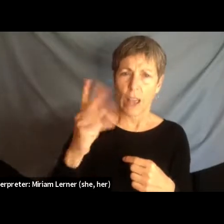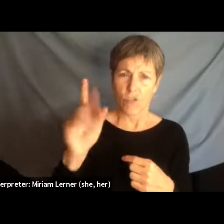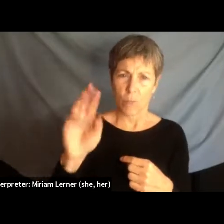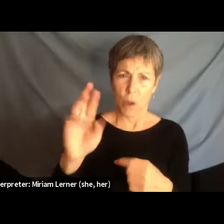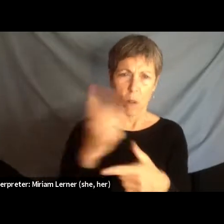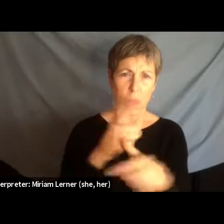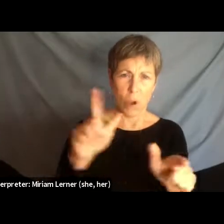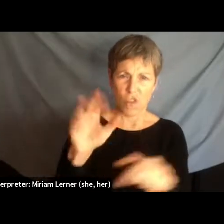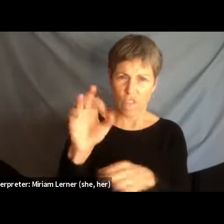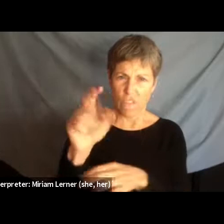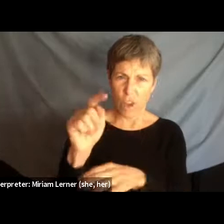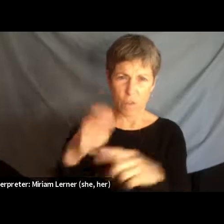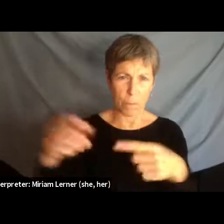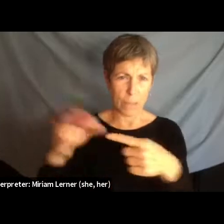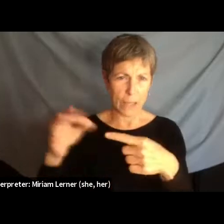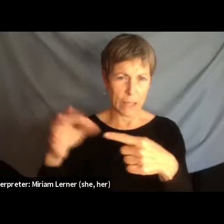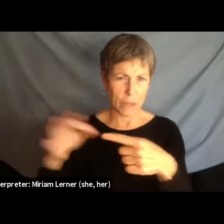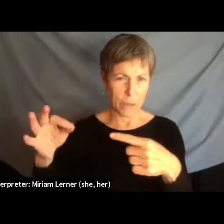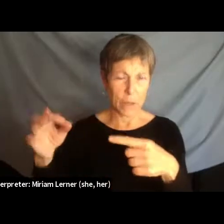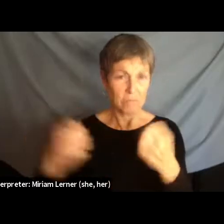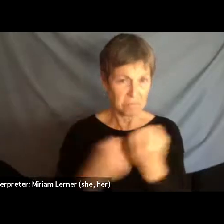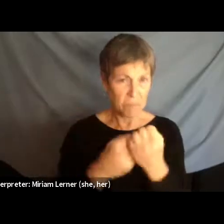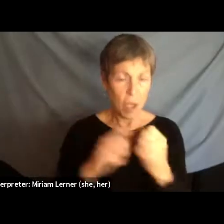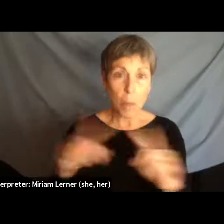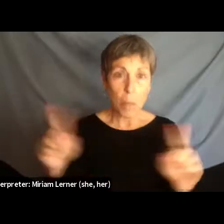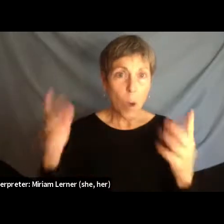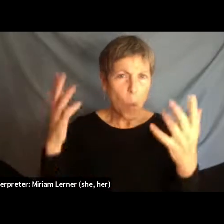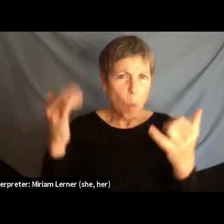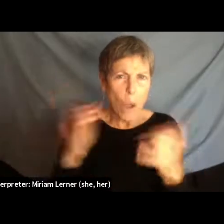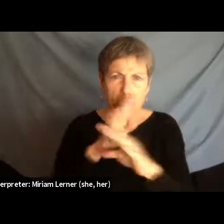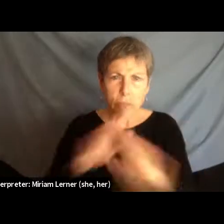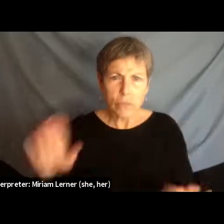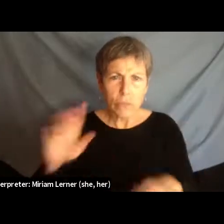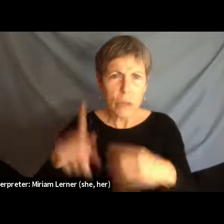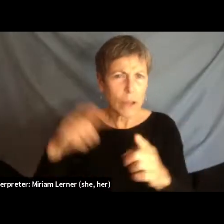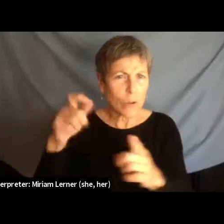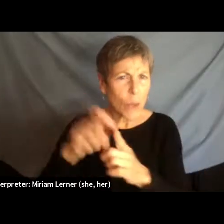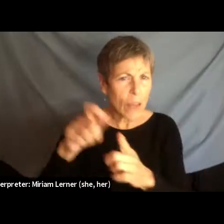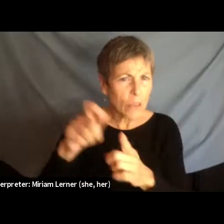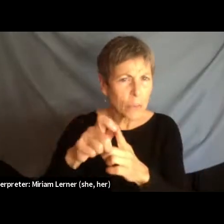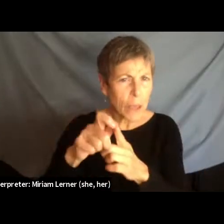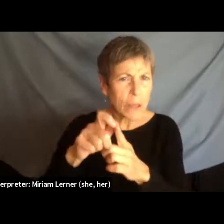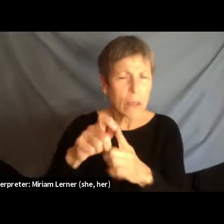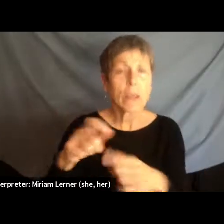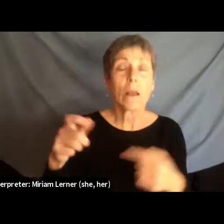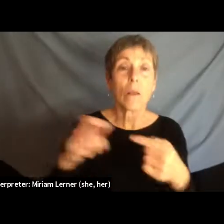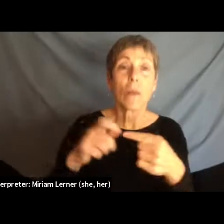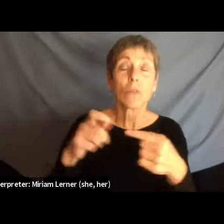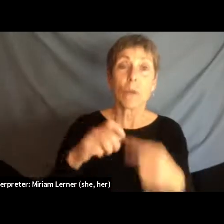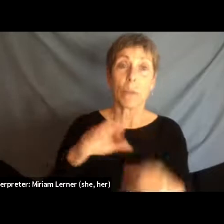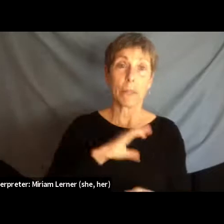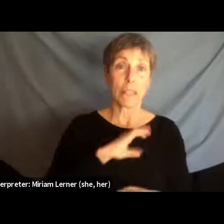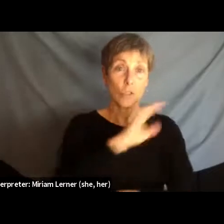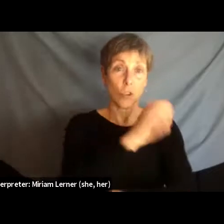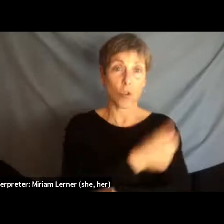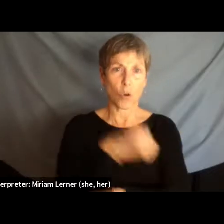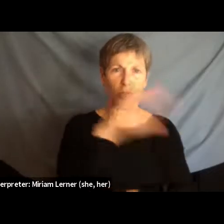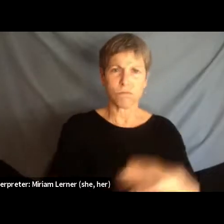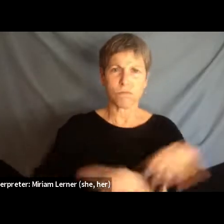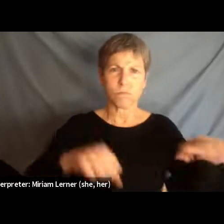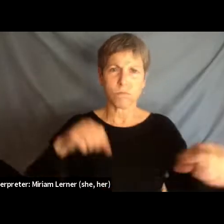But why are they silent over the harassment on them? PAC-administered police authorities seized the literature of